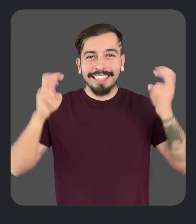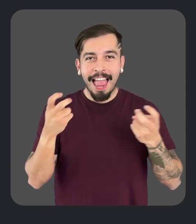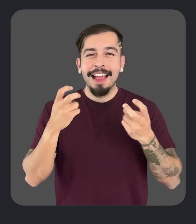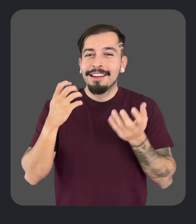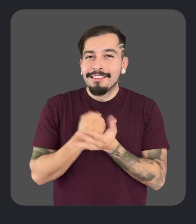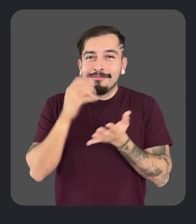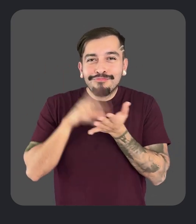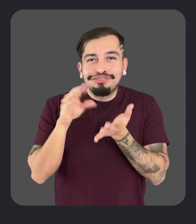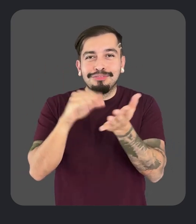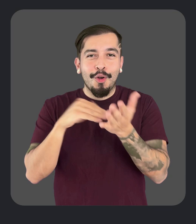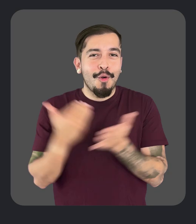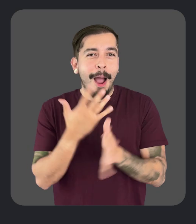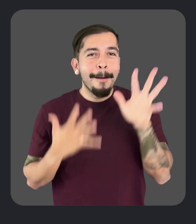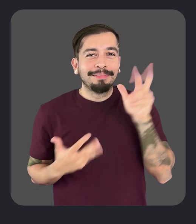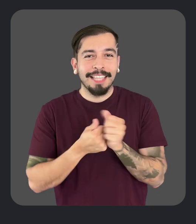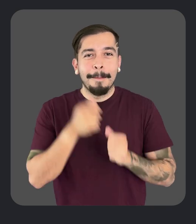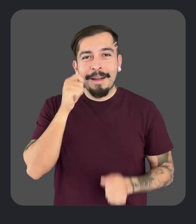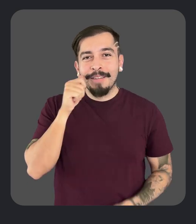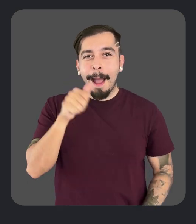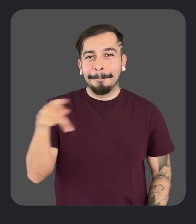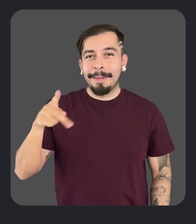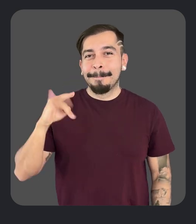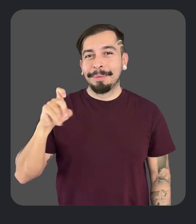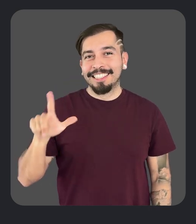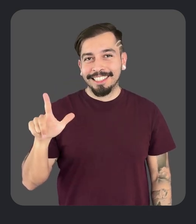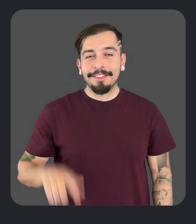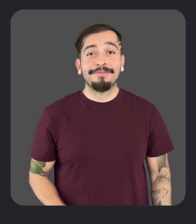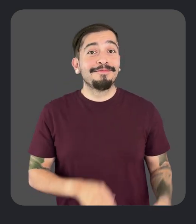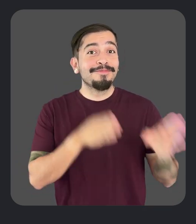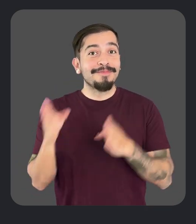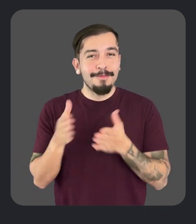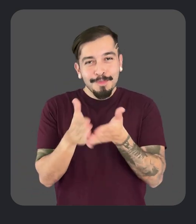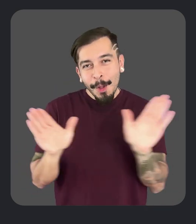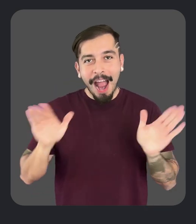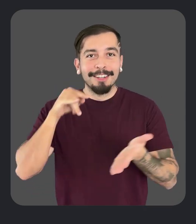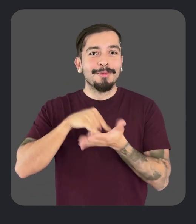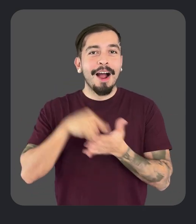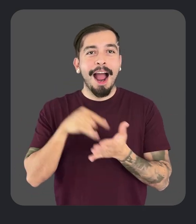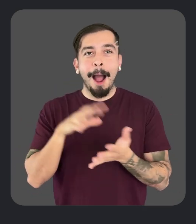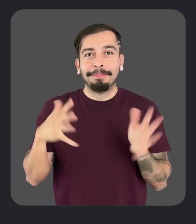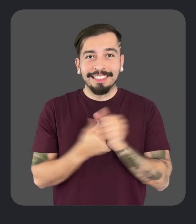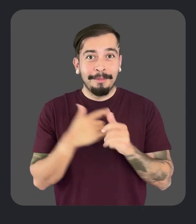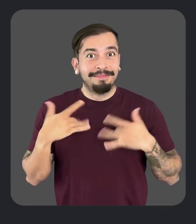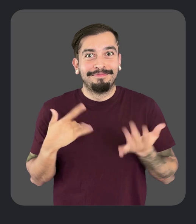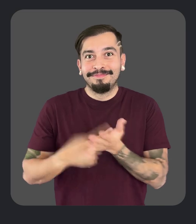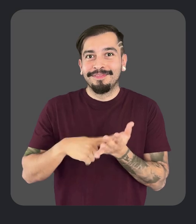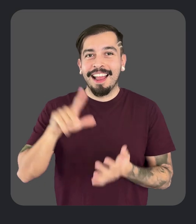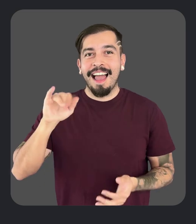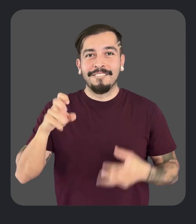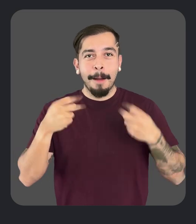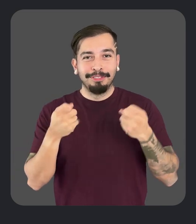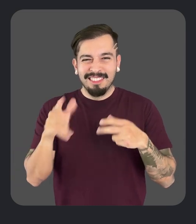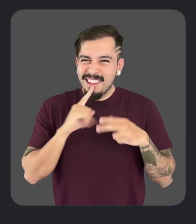latest video Get to know the newly updated Magnifier app on Pixel. Shifting to broader Android updates, we're excited to